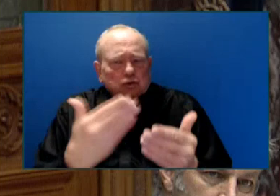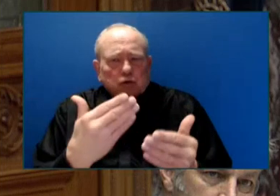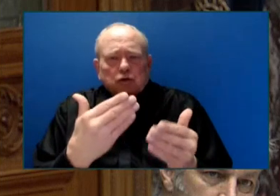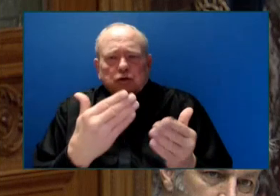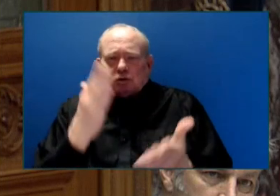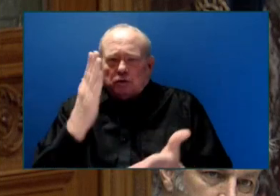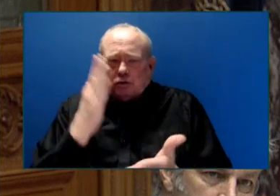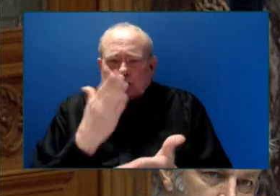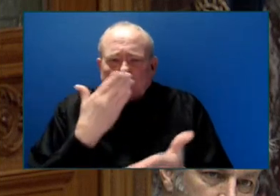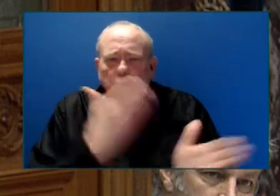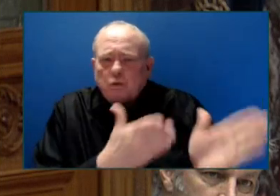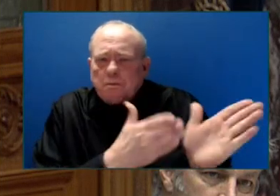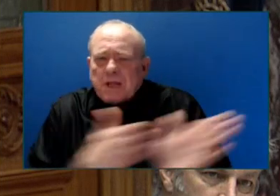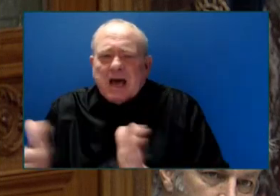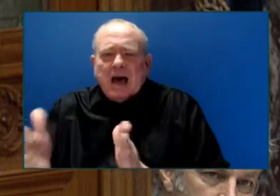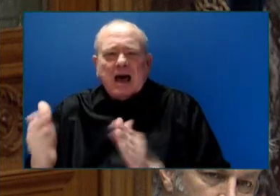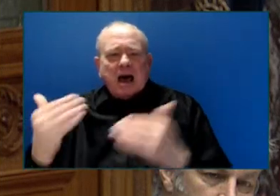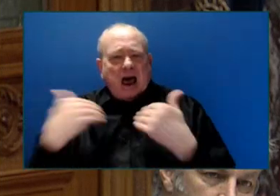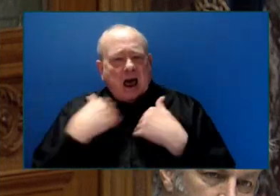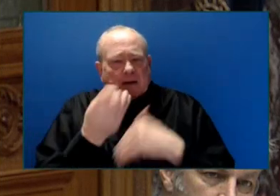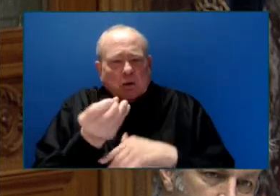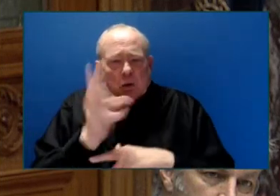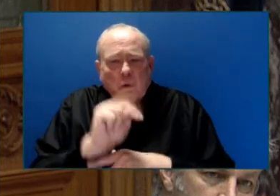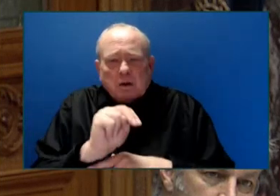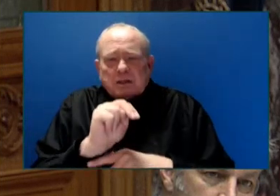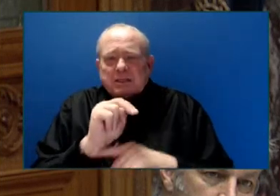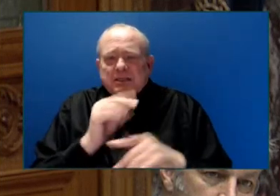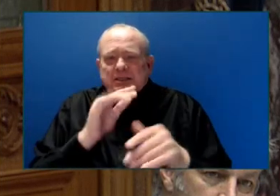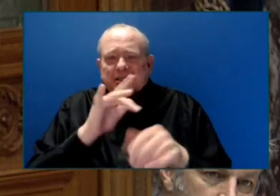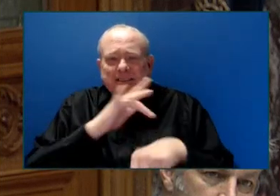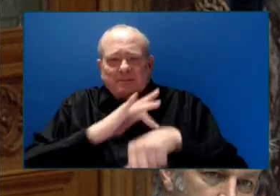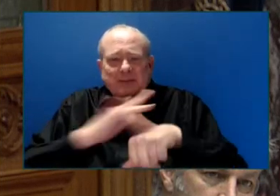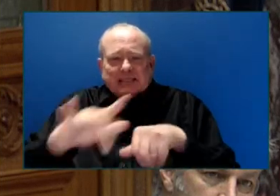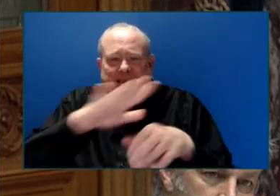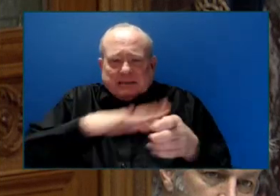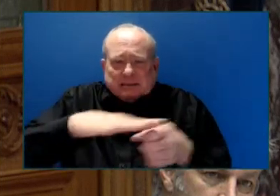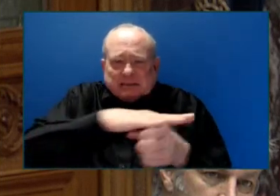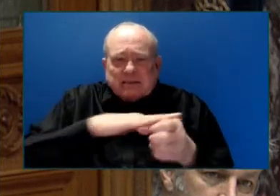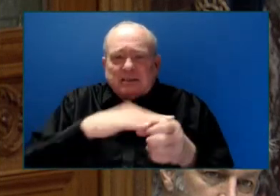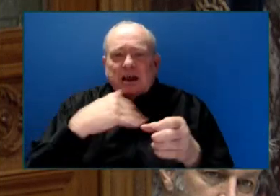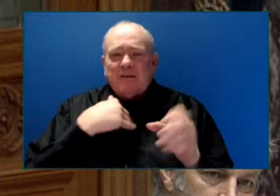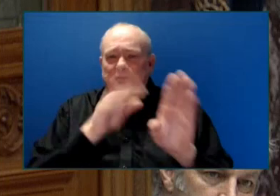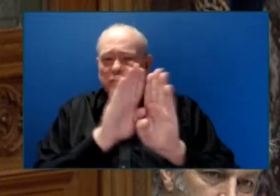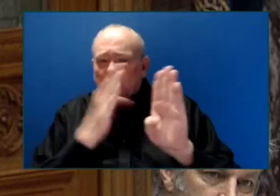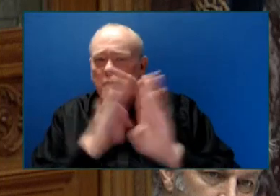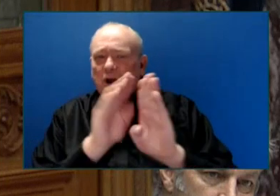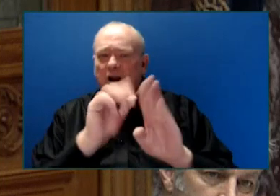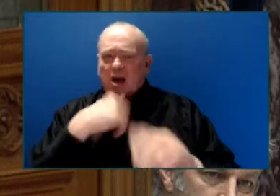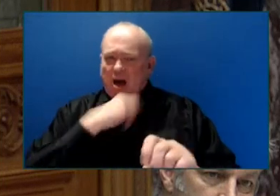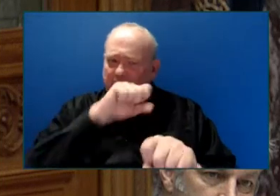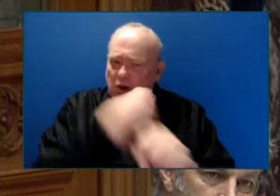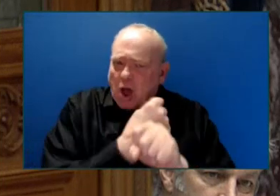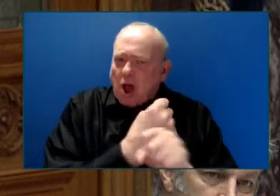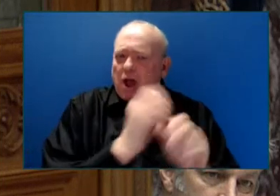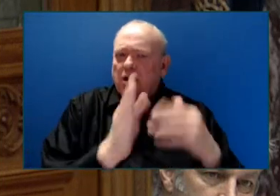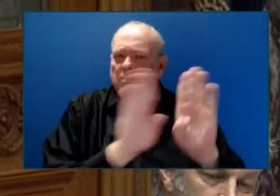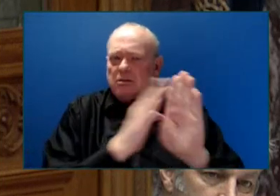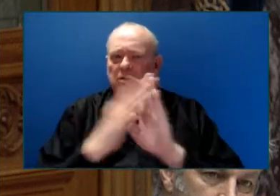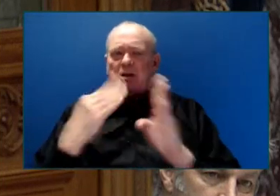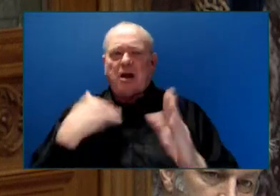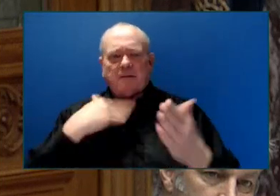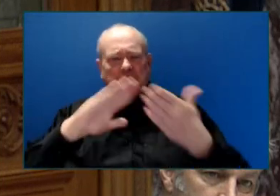spiritual support. They get food, they get other assistance and they get a supportive community of peers. It has been successful.